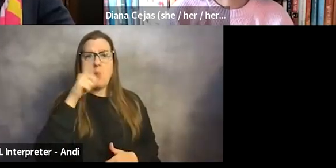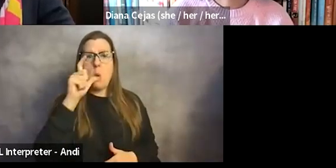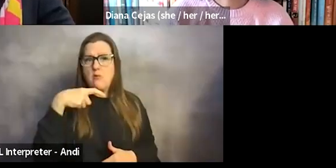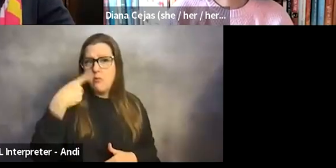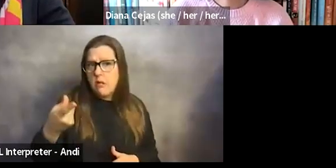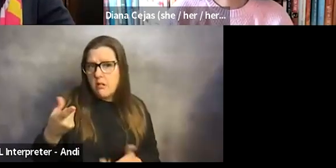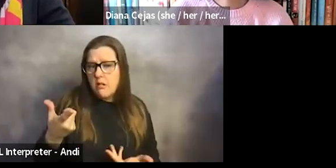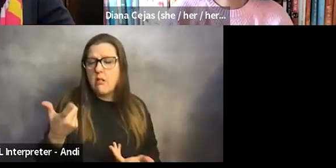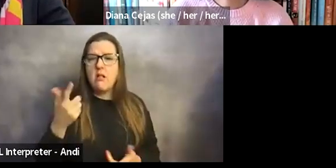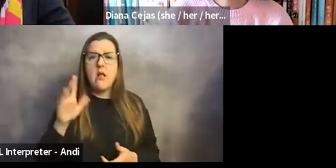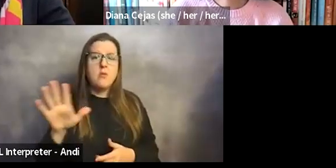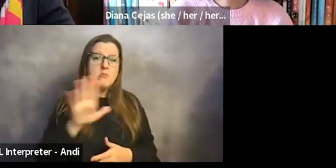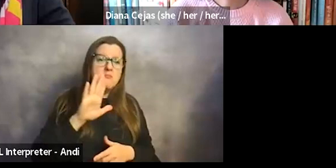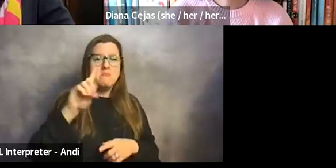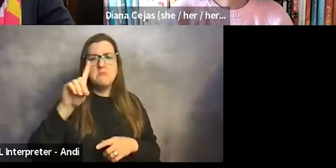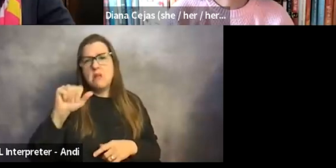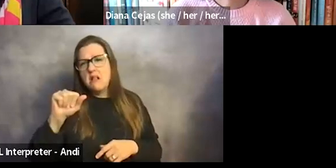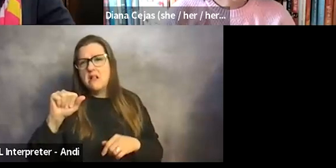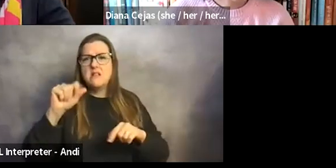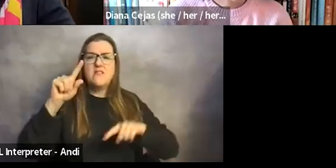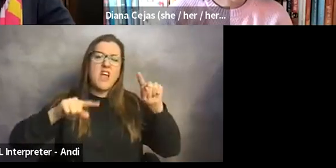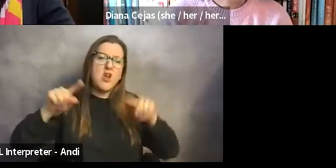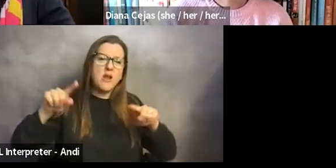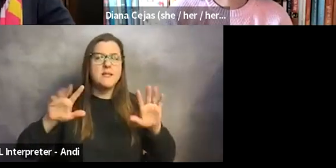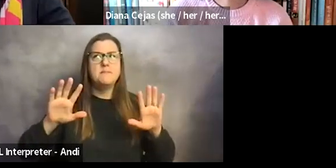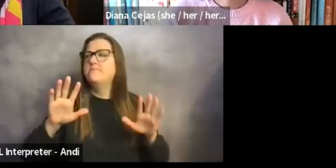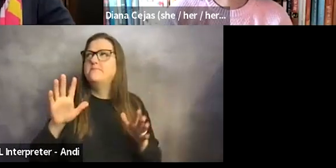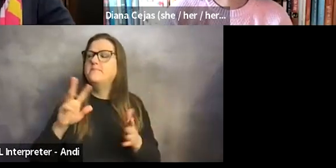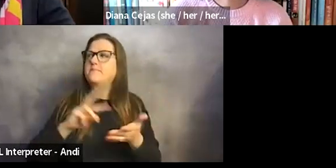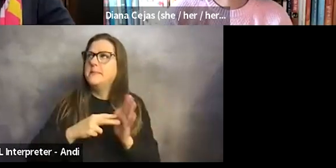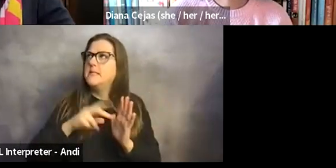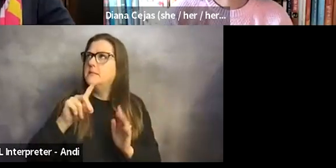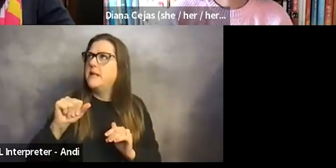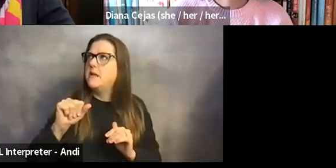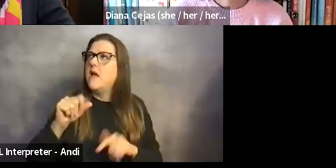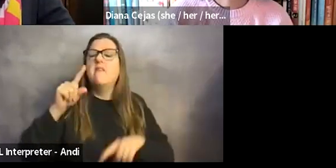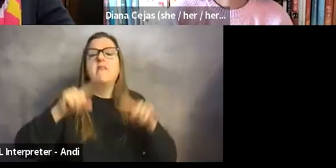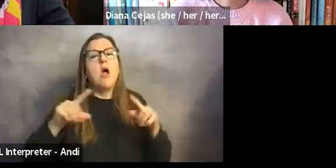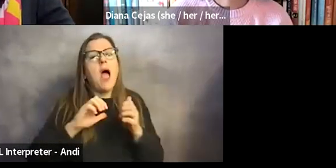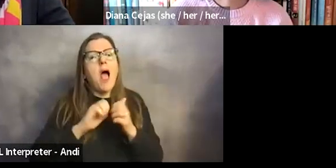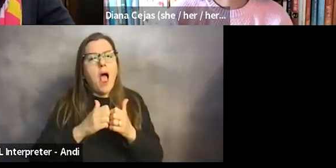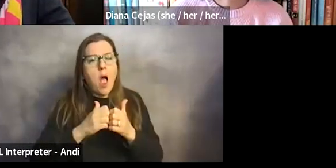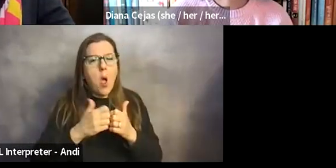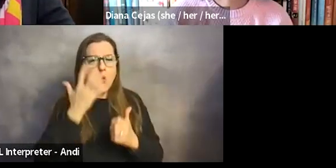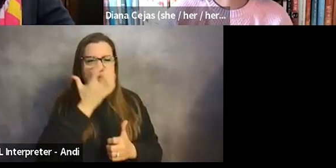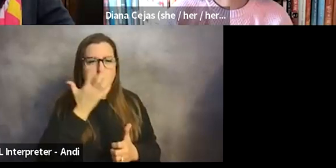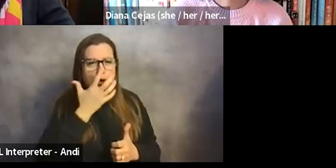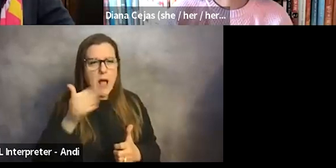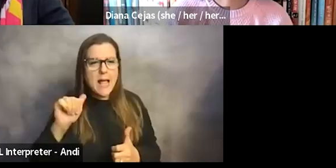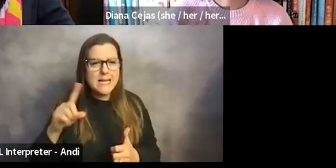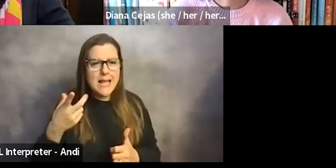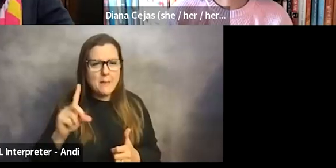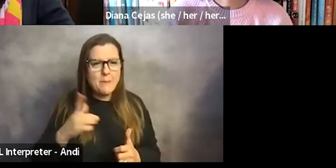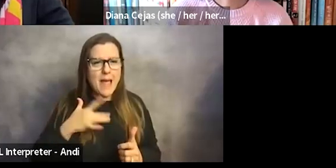has varying disabilities of how, I mean, varying kind of presentations of how much ADHD